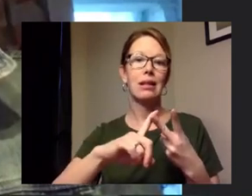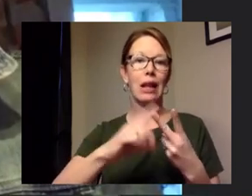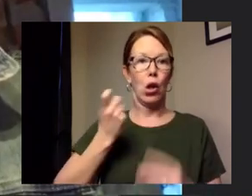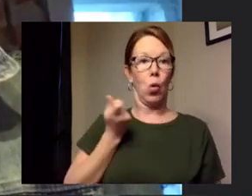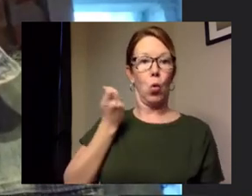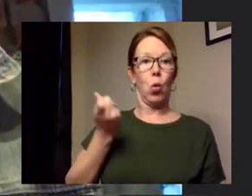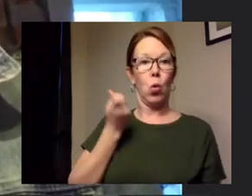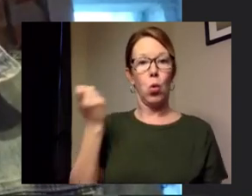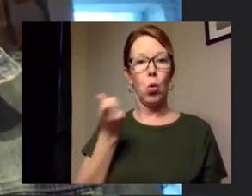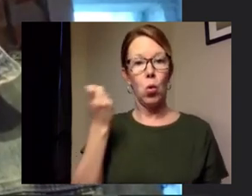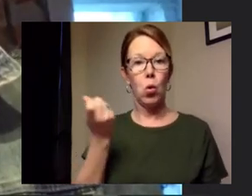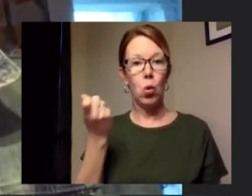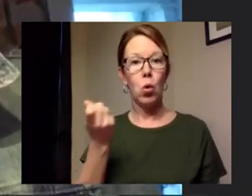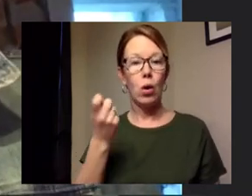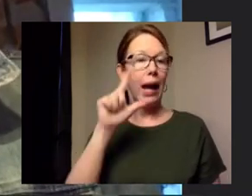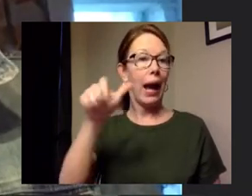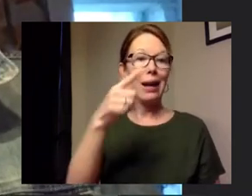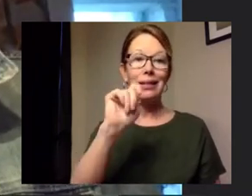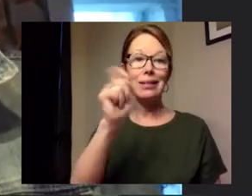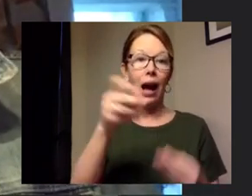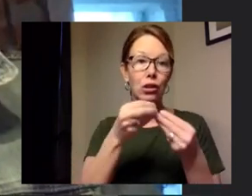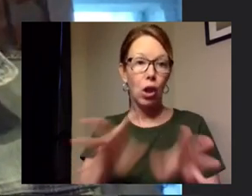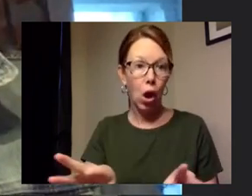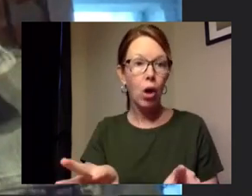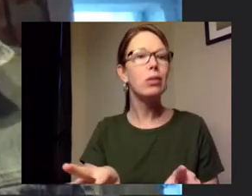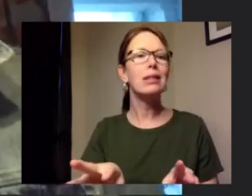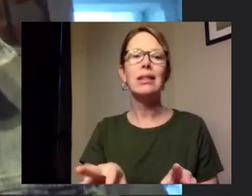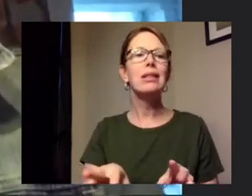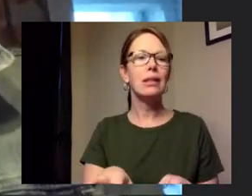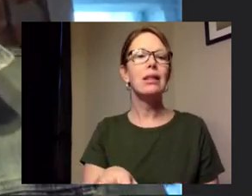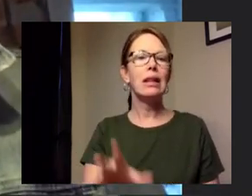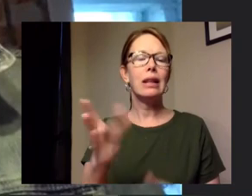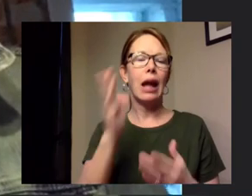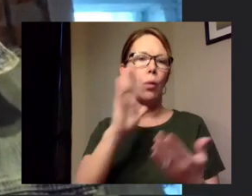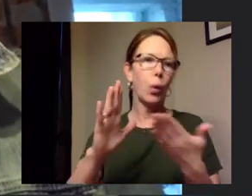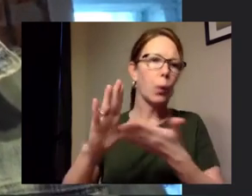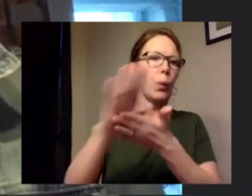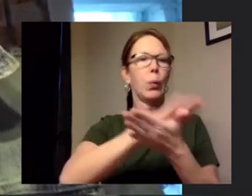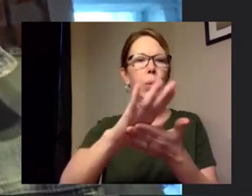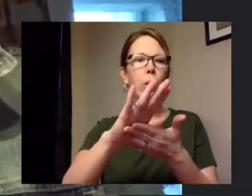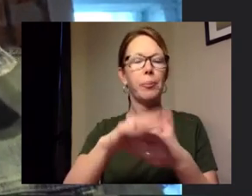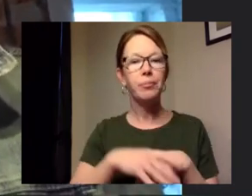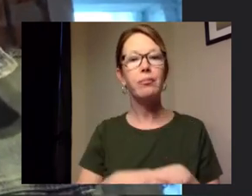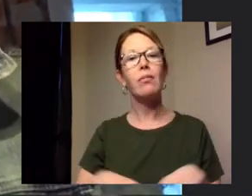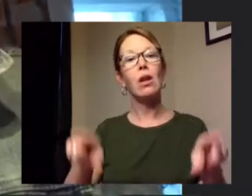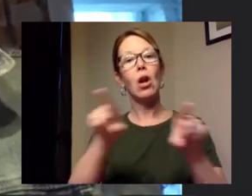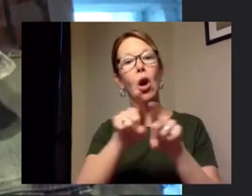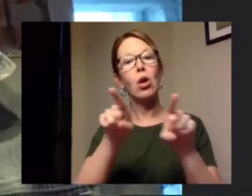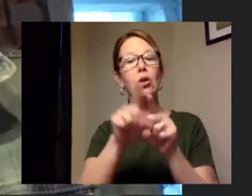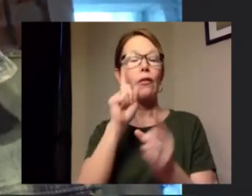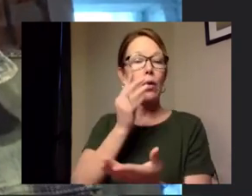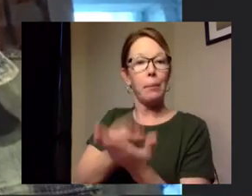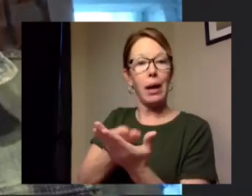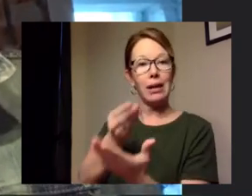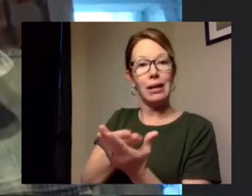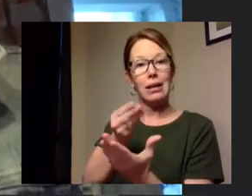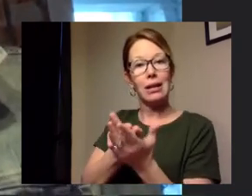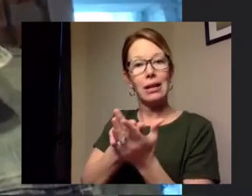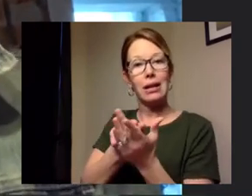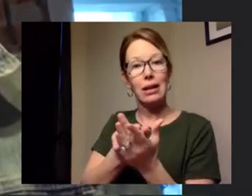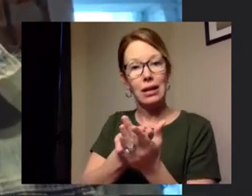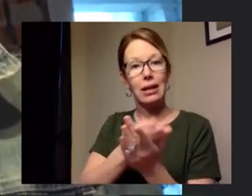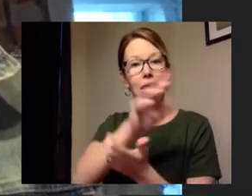monetize tax losses so that will be a big one also and then there's another provision of money specifically for